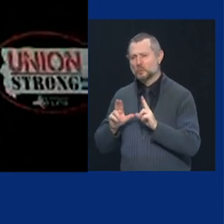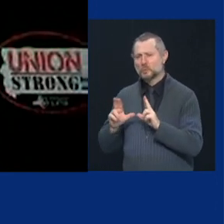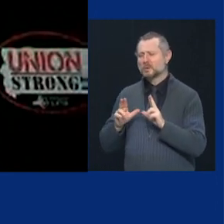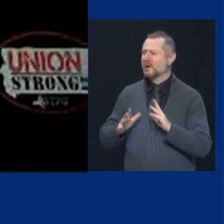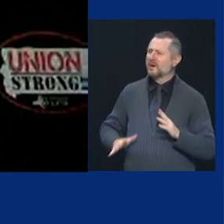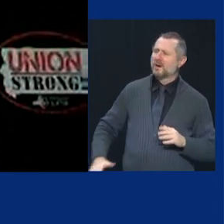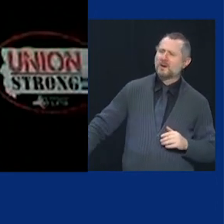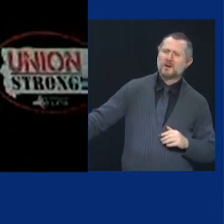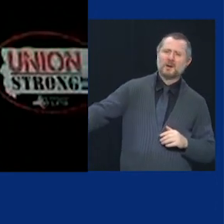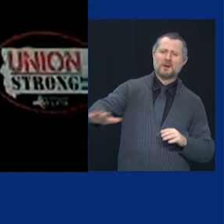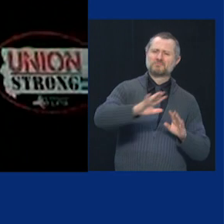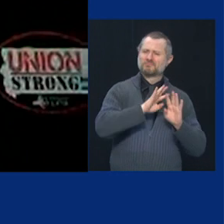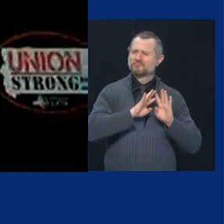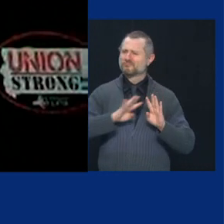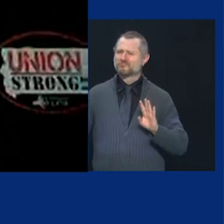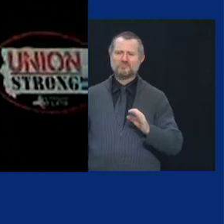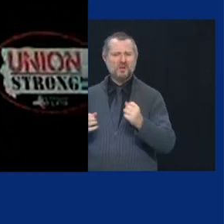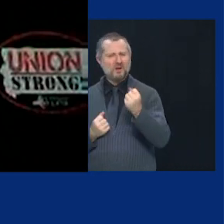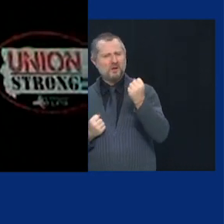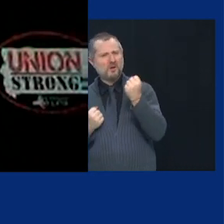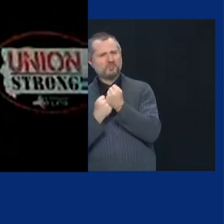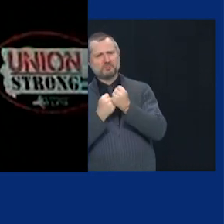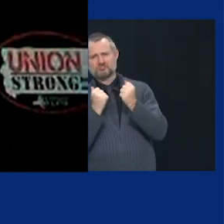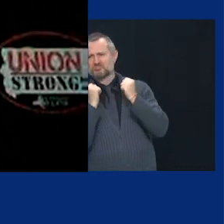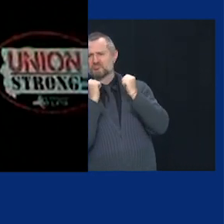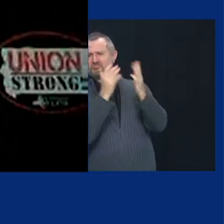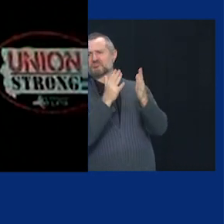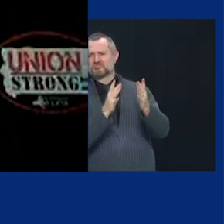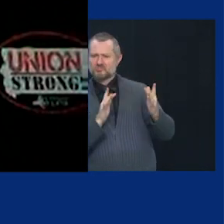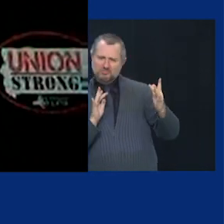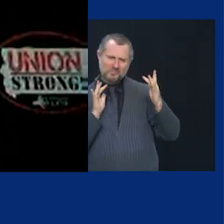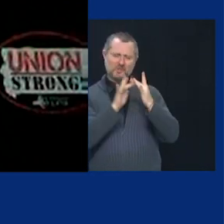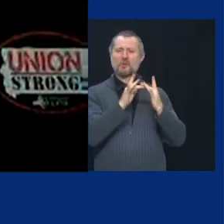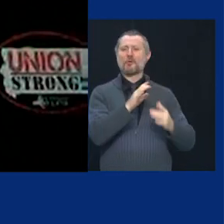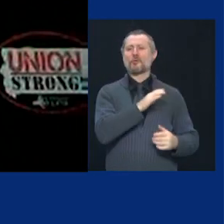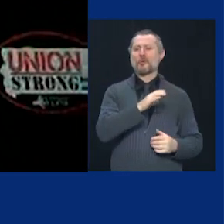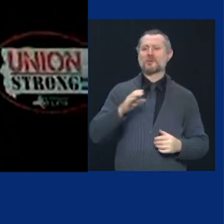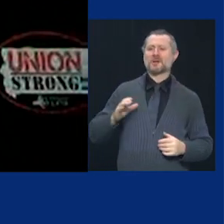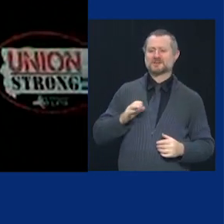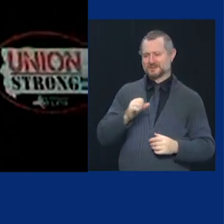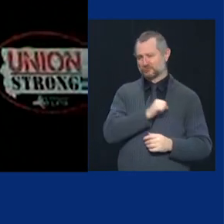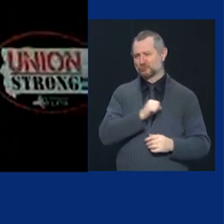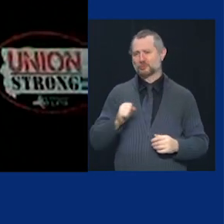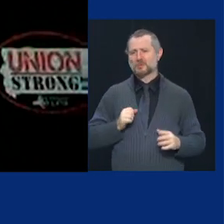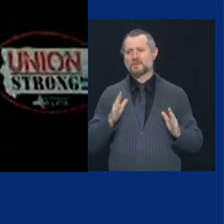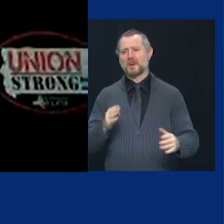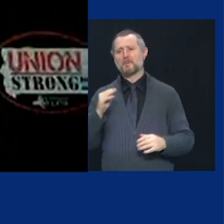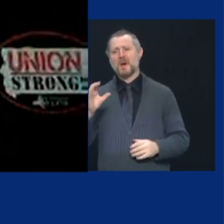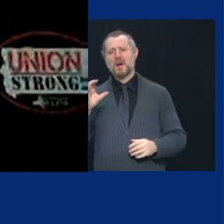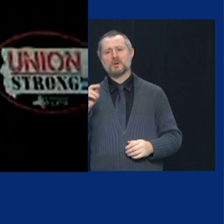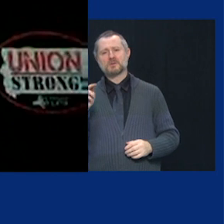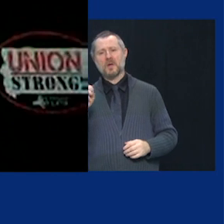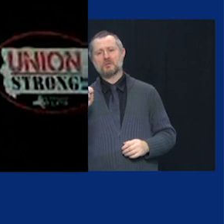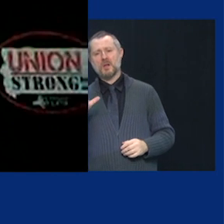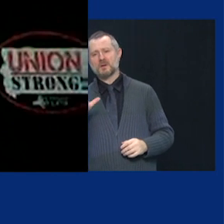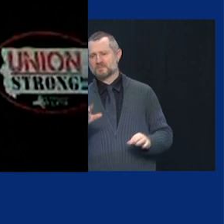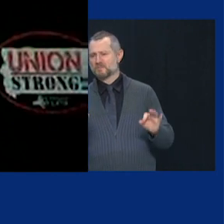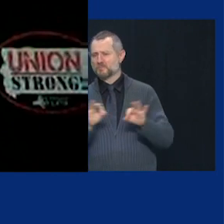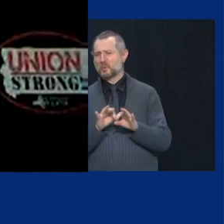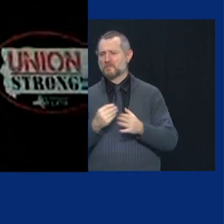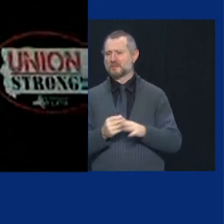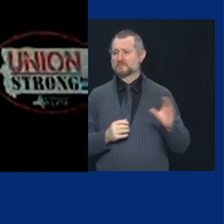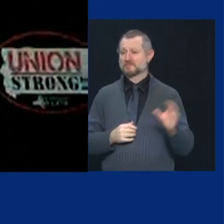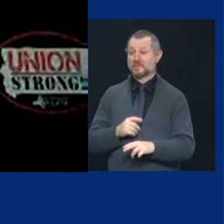continuing to reach out to congress and senator mcconnell to let them know how critical the funding is for all of us and governor i want to say thank again